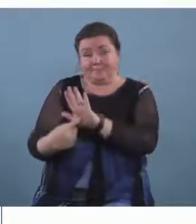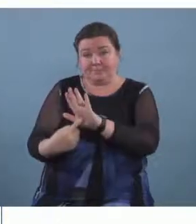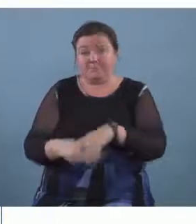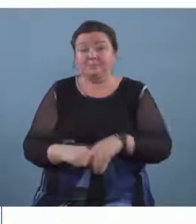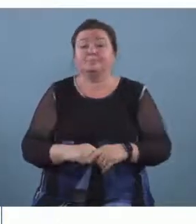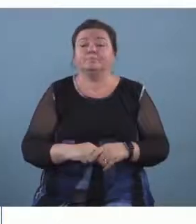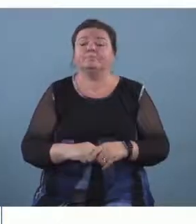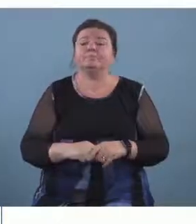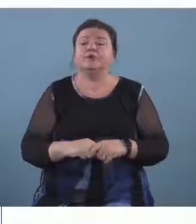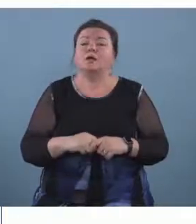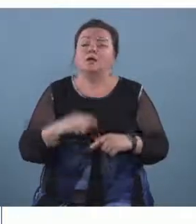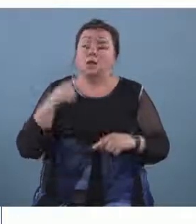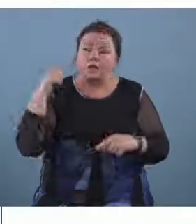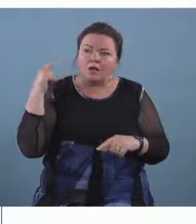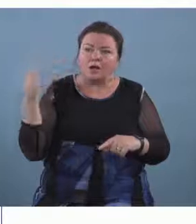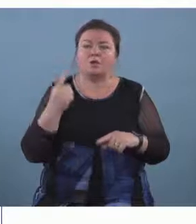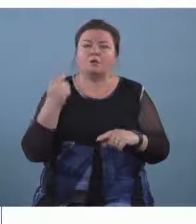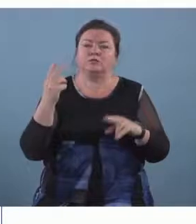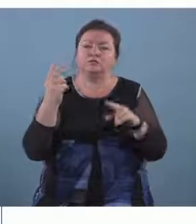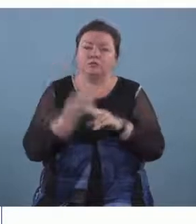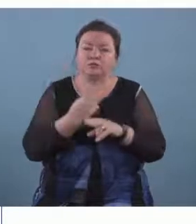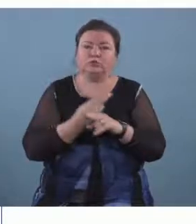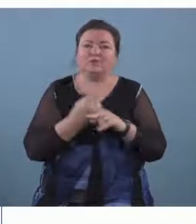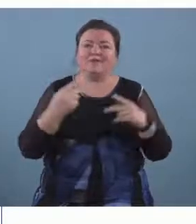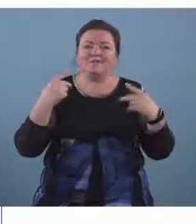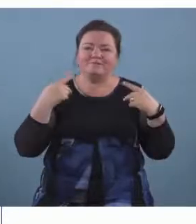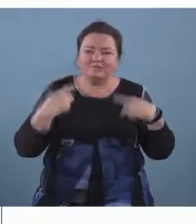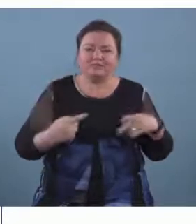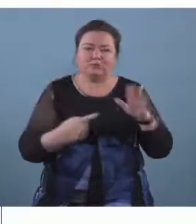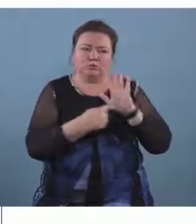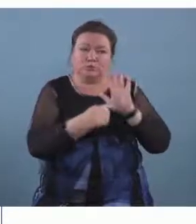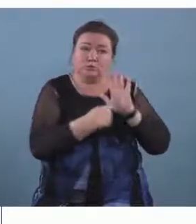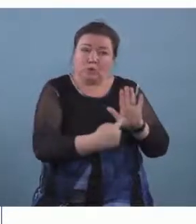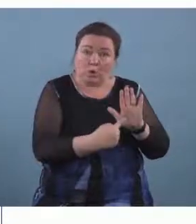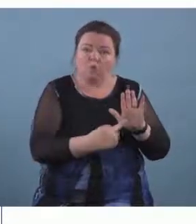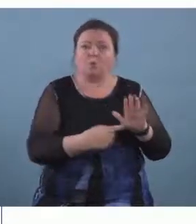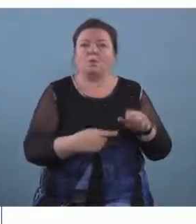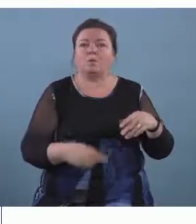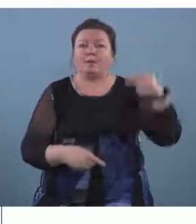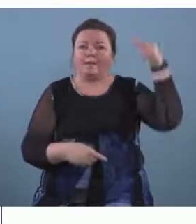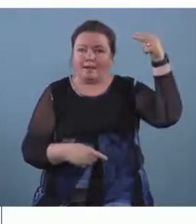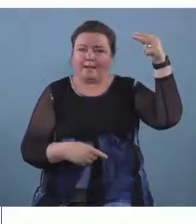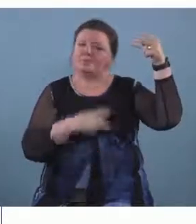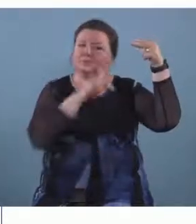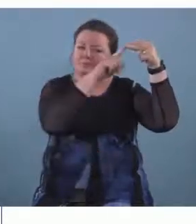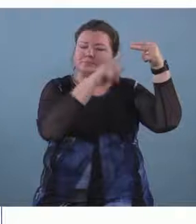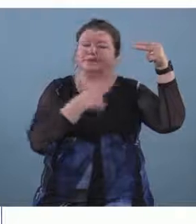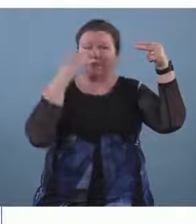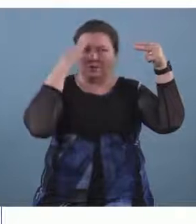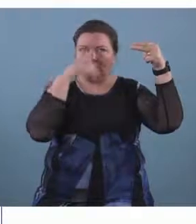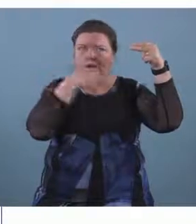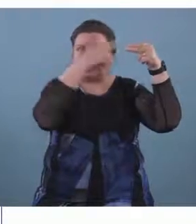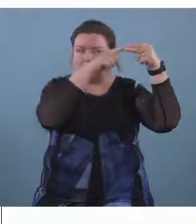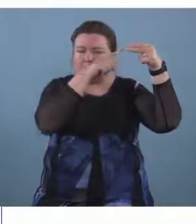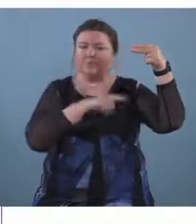always have this physically held higher than the lower one and that's so that i can make it